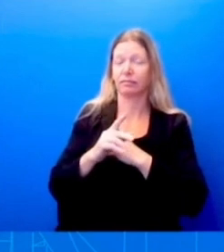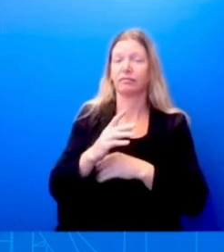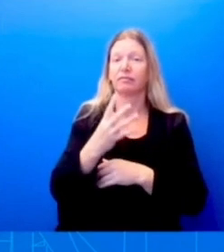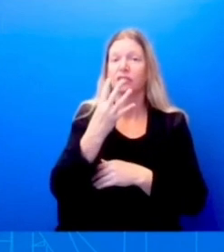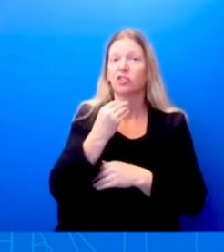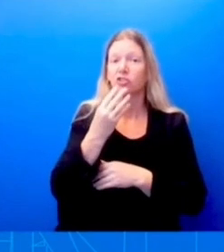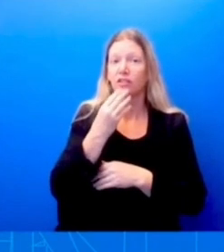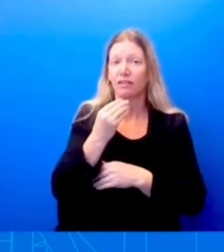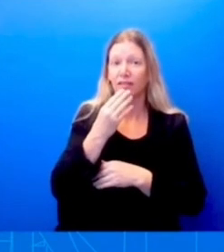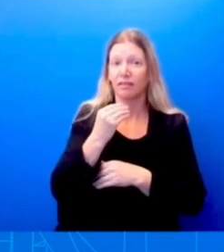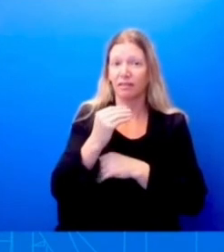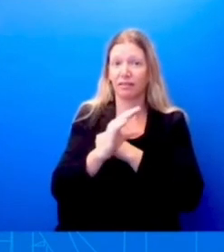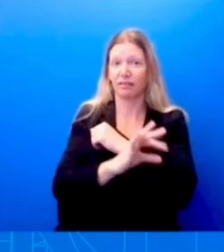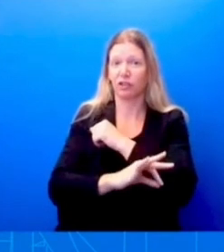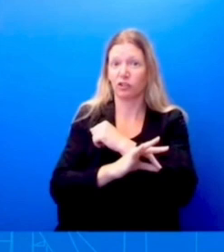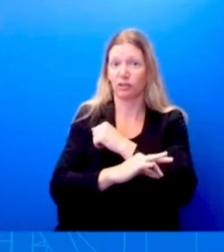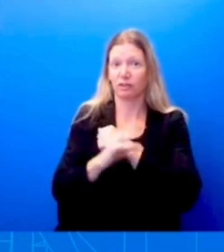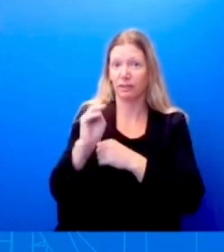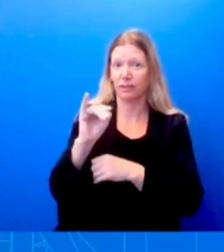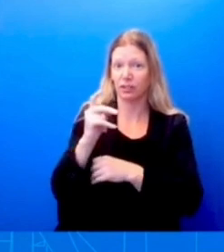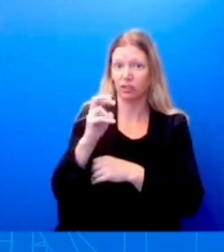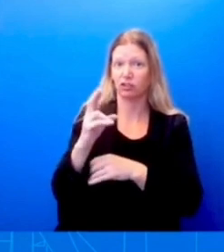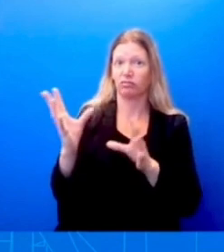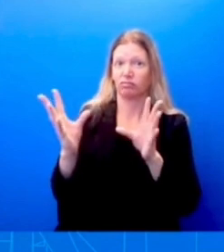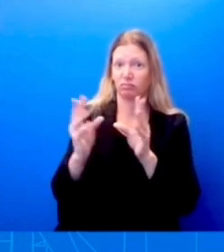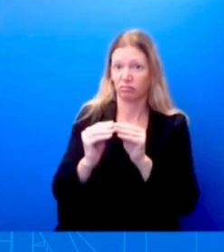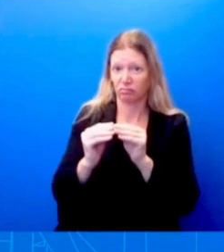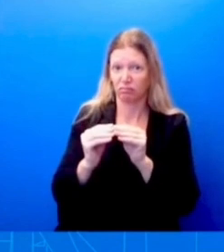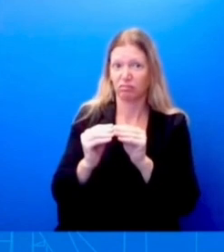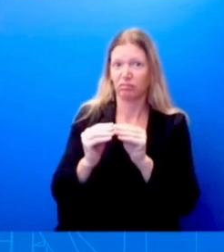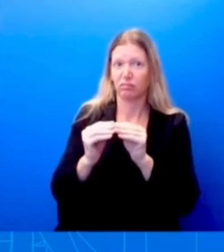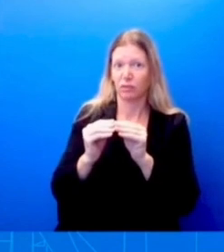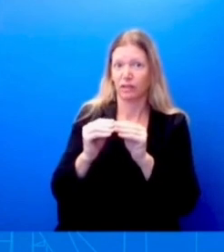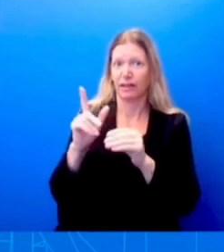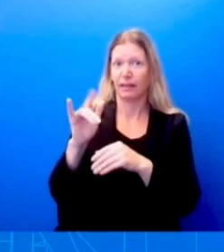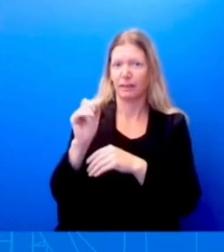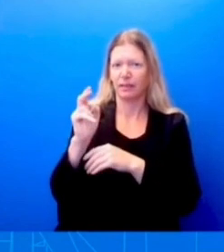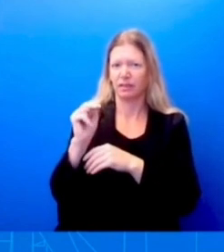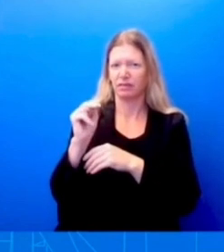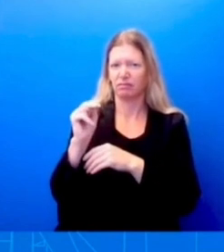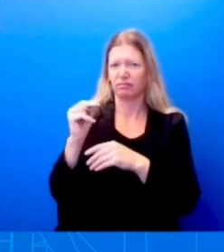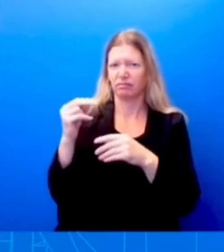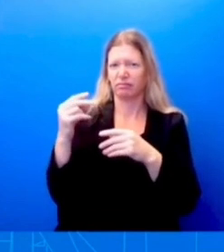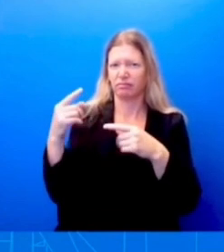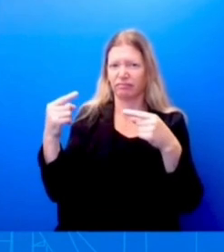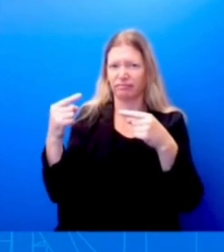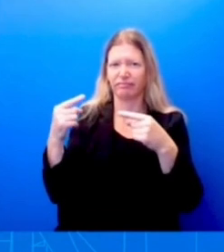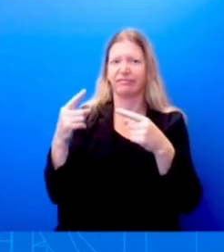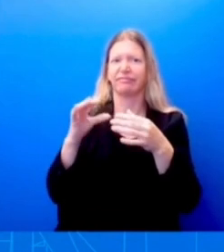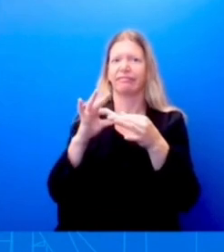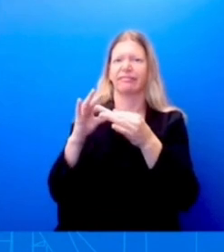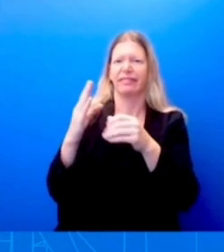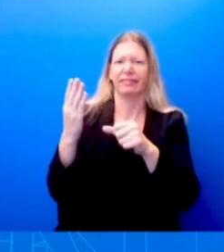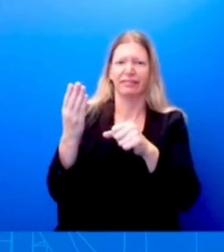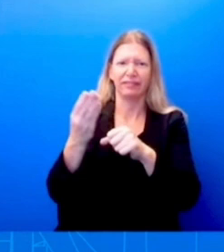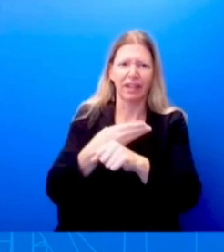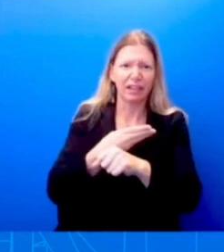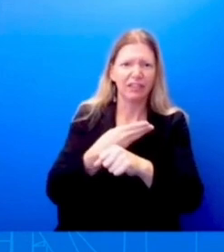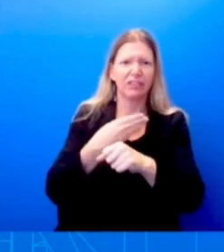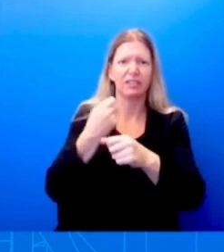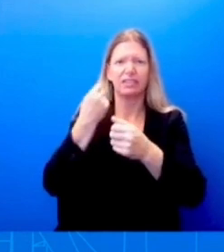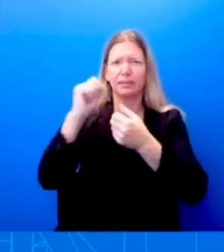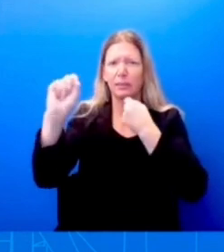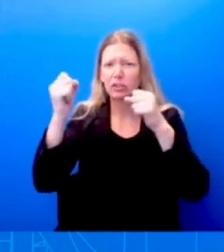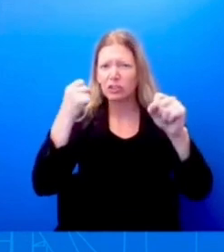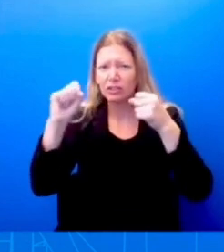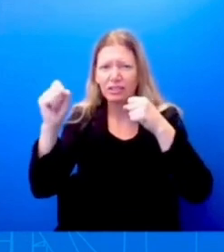demonstrations in protest. Does this complicate the administration efforts in expanding on the Abraham Accords and kill any chance